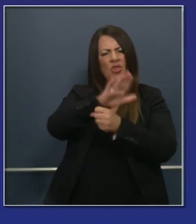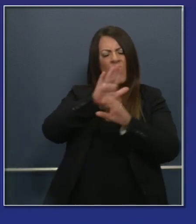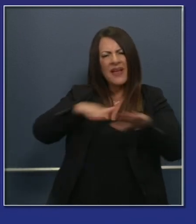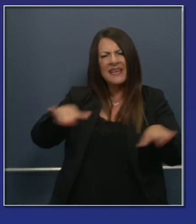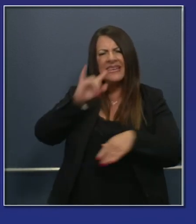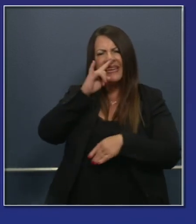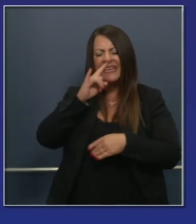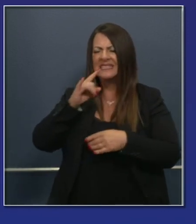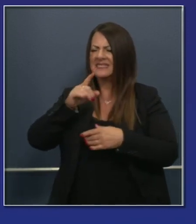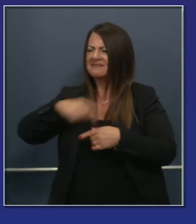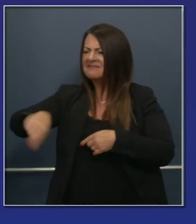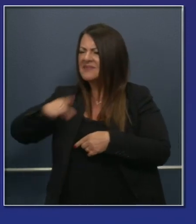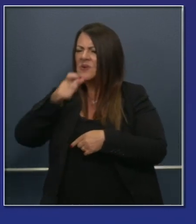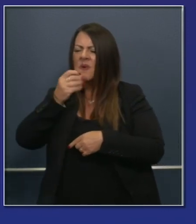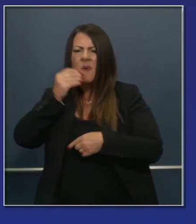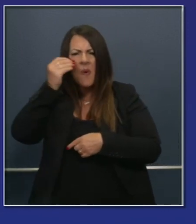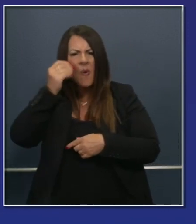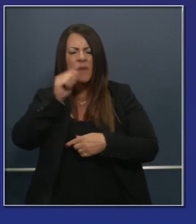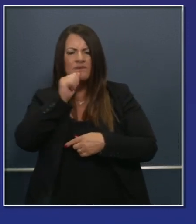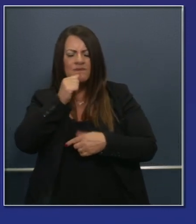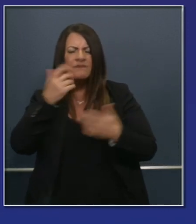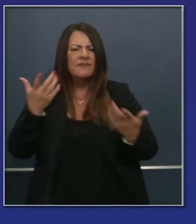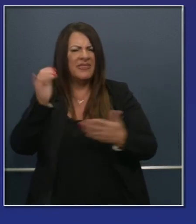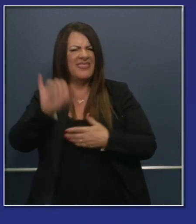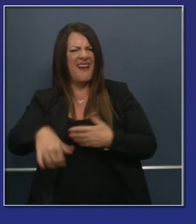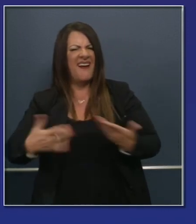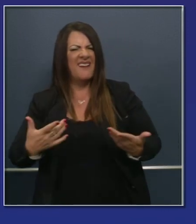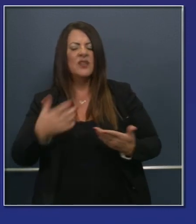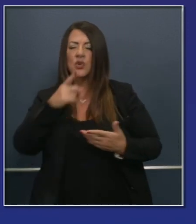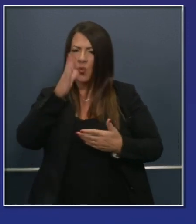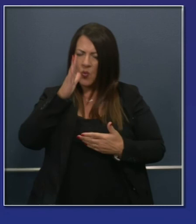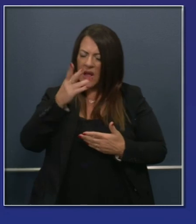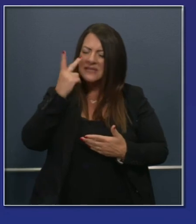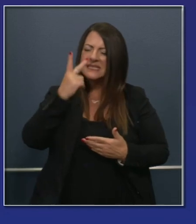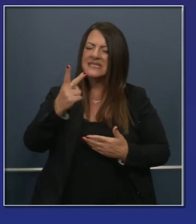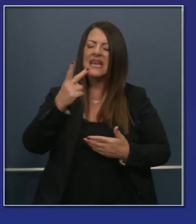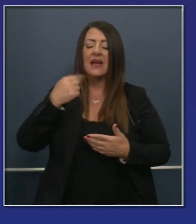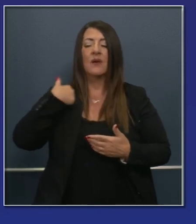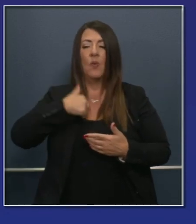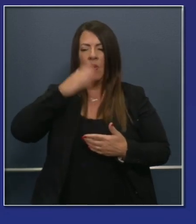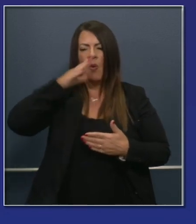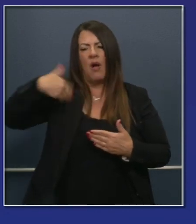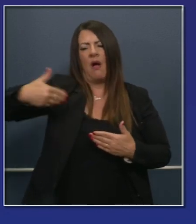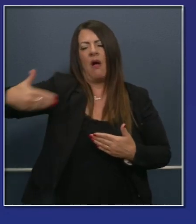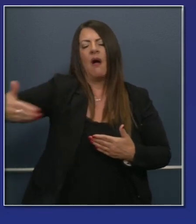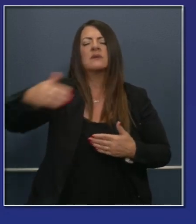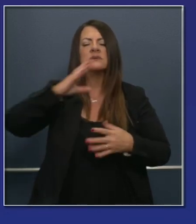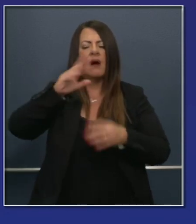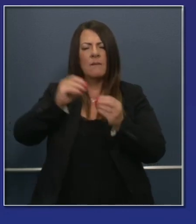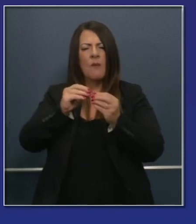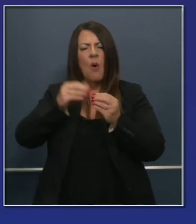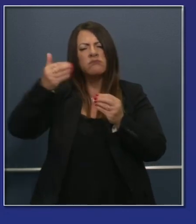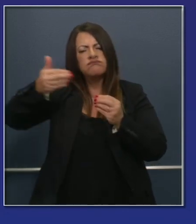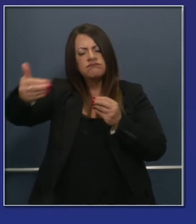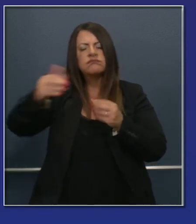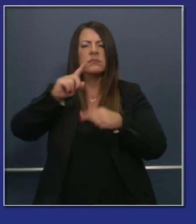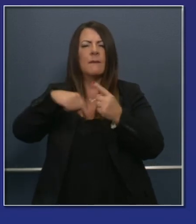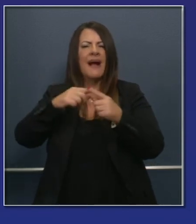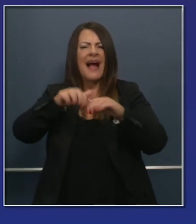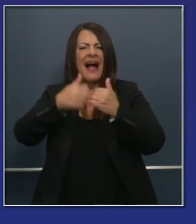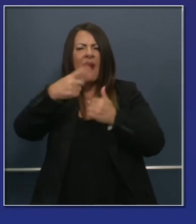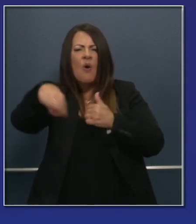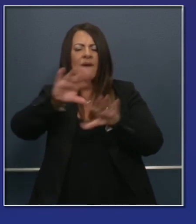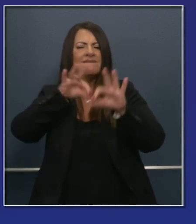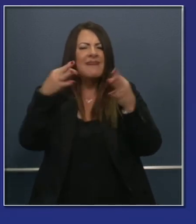the needs of our students. That's got to be our top priority. You're going to hear us talk a lot in the days and weeks about helping districts improve their family